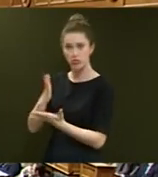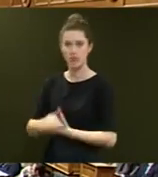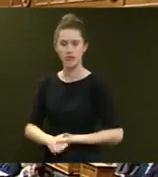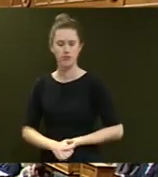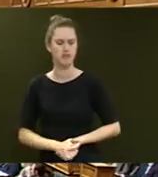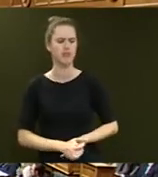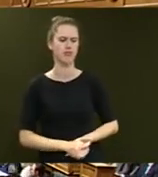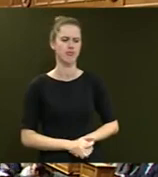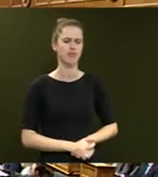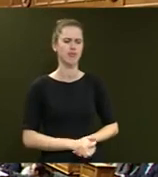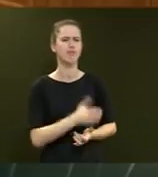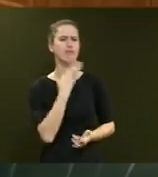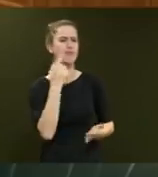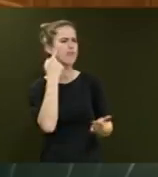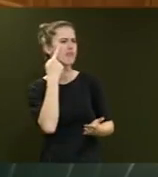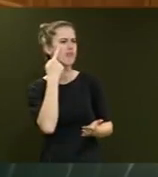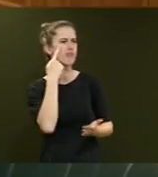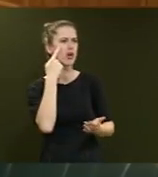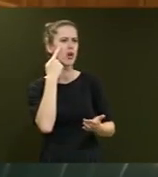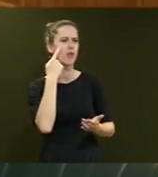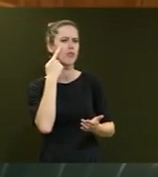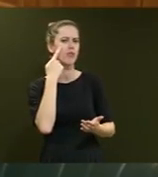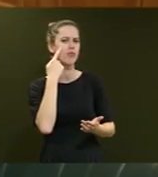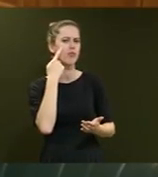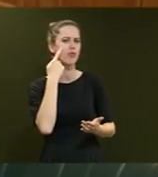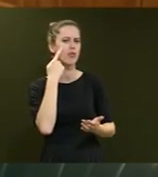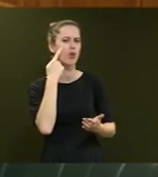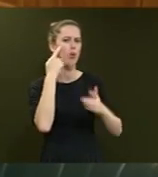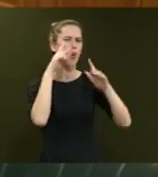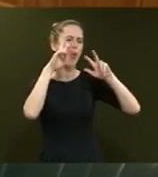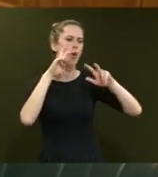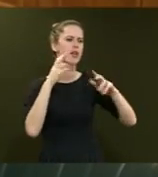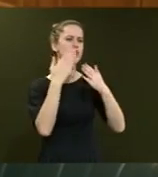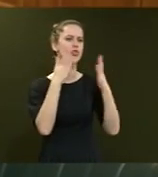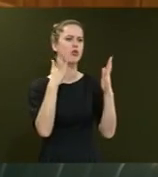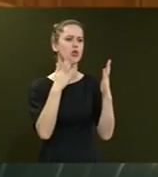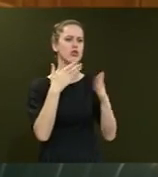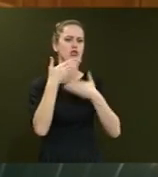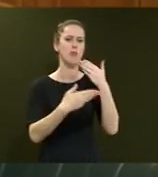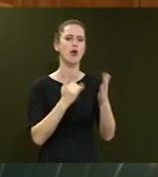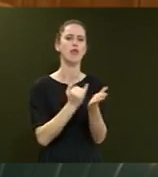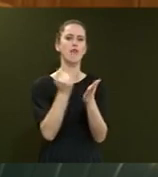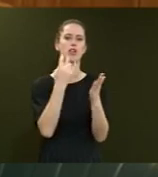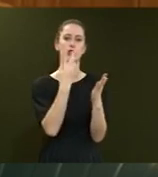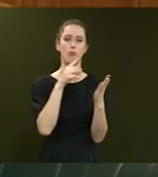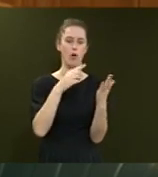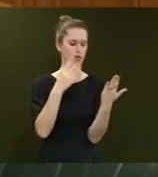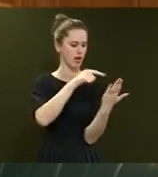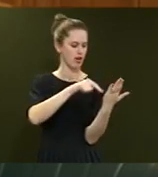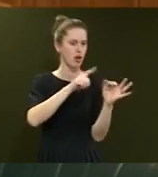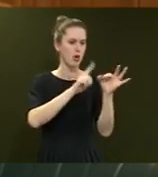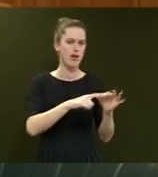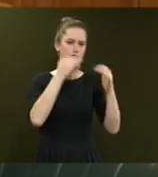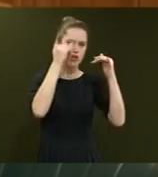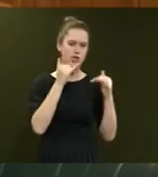the Member's attention to the Auditor-General's description of Conflict 2.38? Questions of judgment and